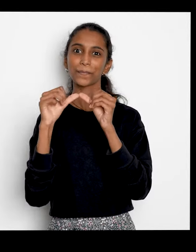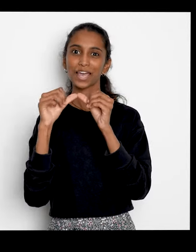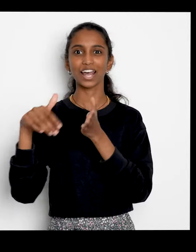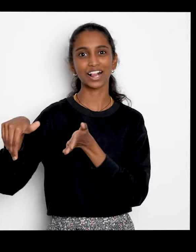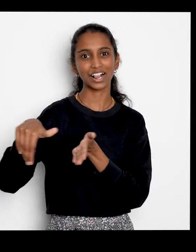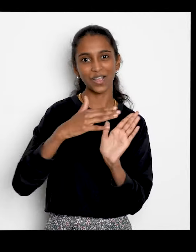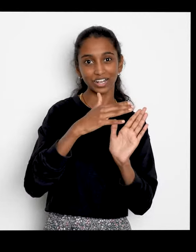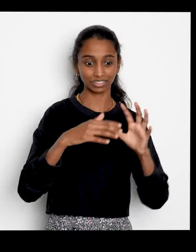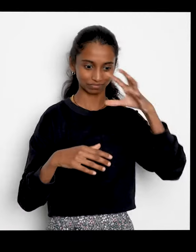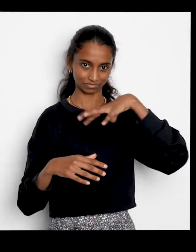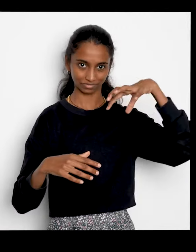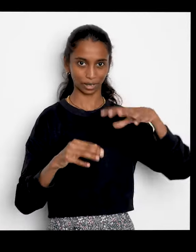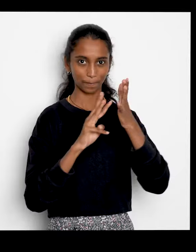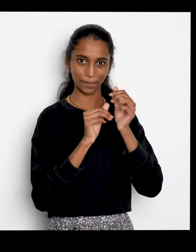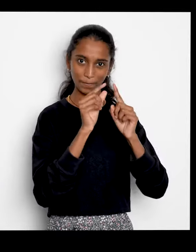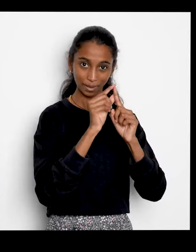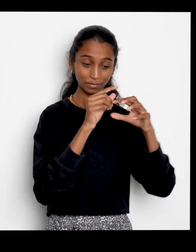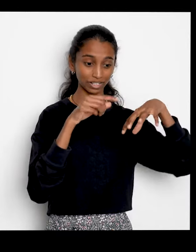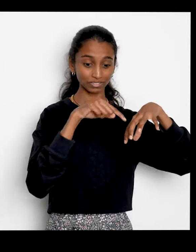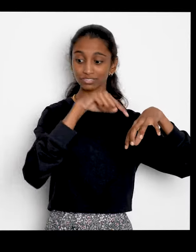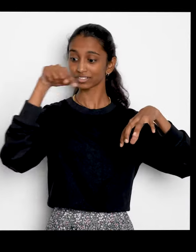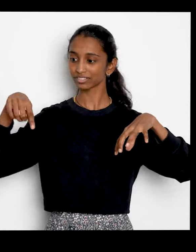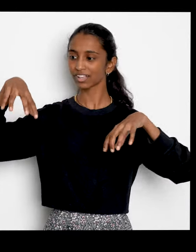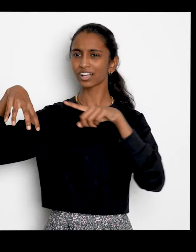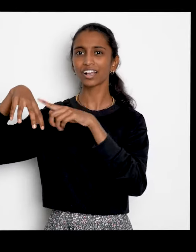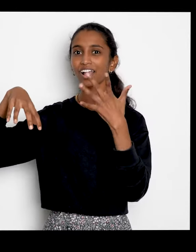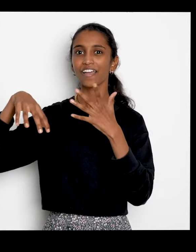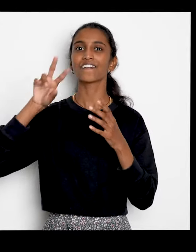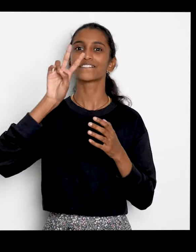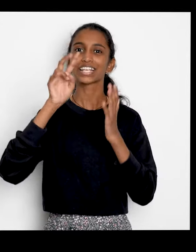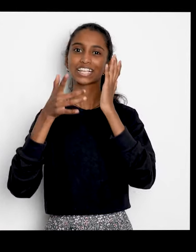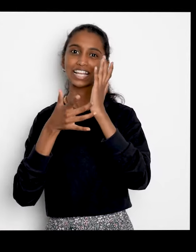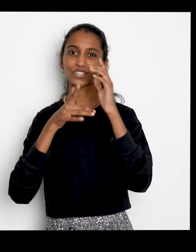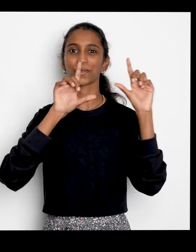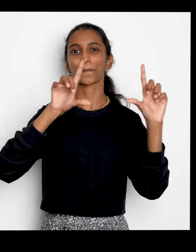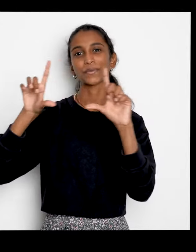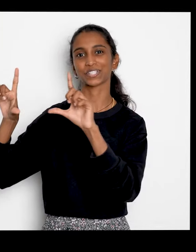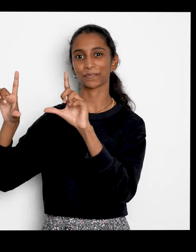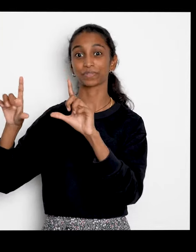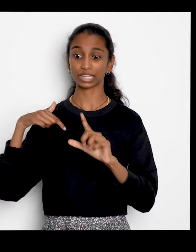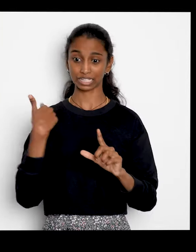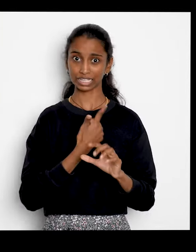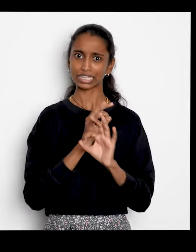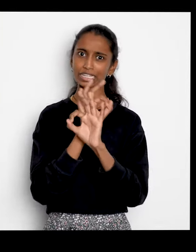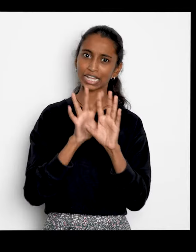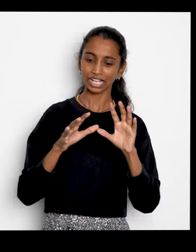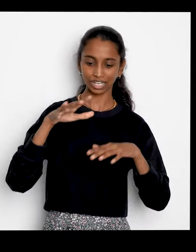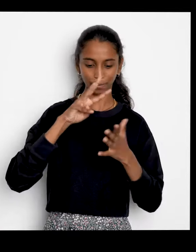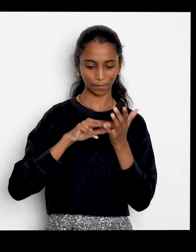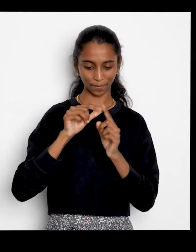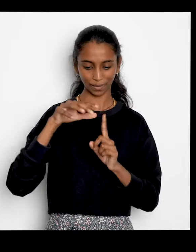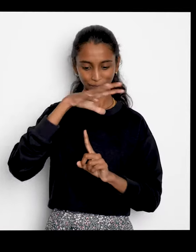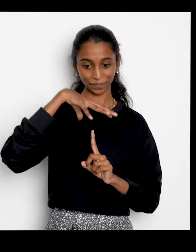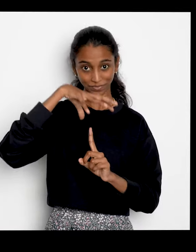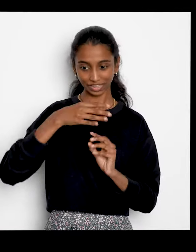right opposite the Vishweshwarya Technology Museum. We are well connected by both Metro trains